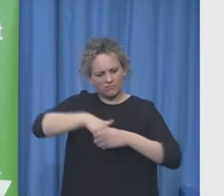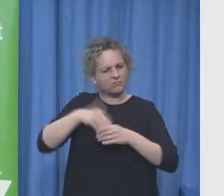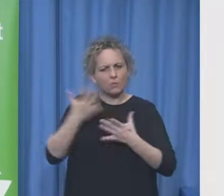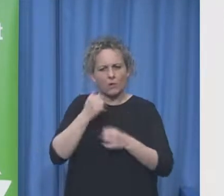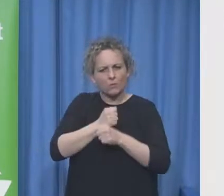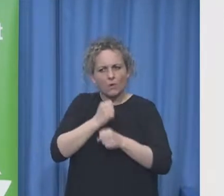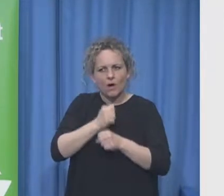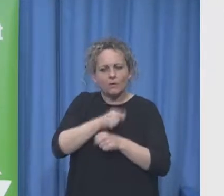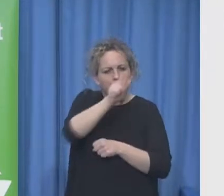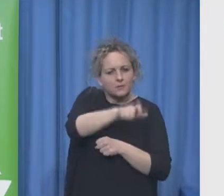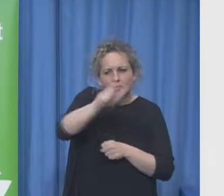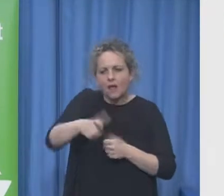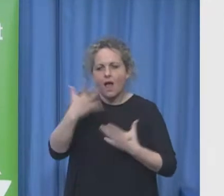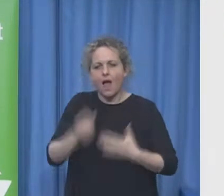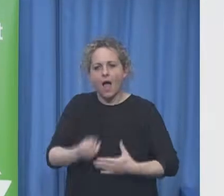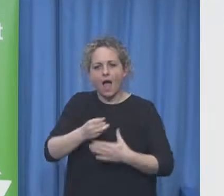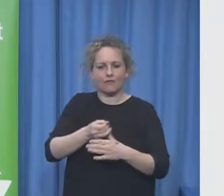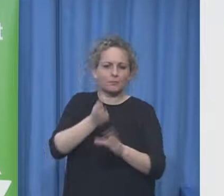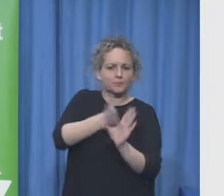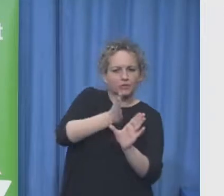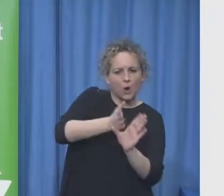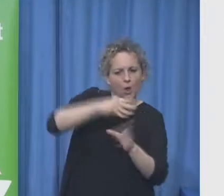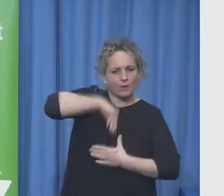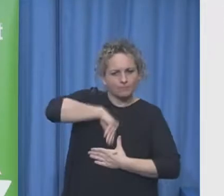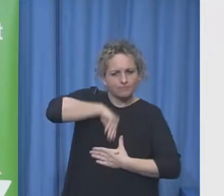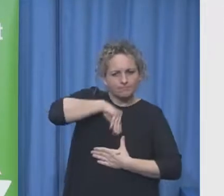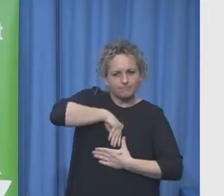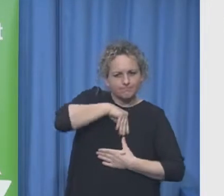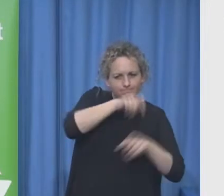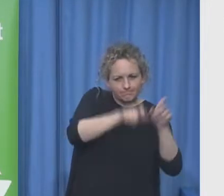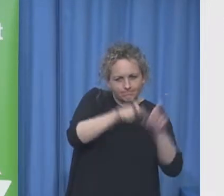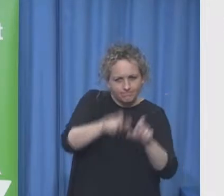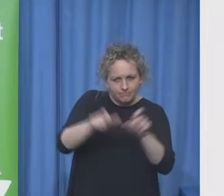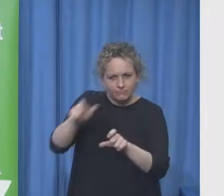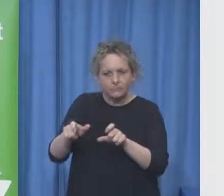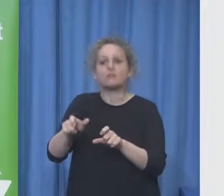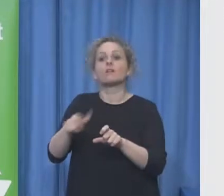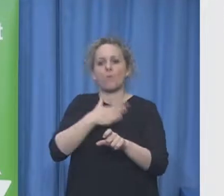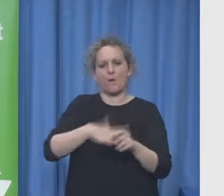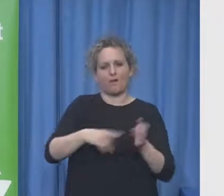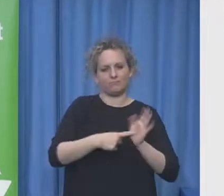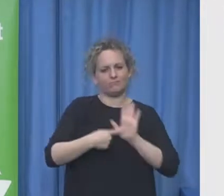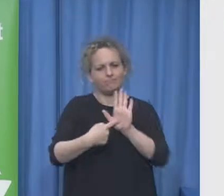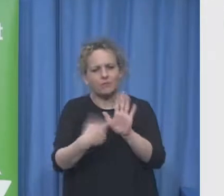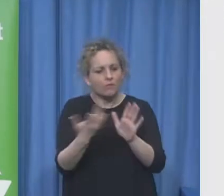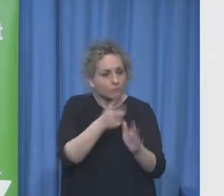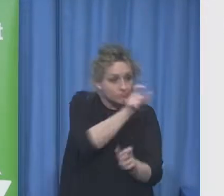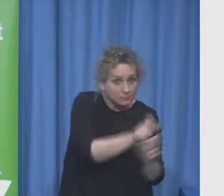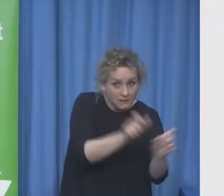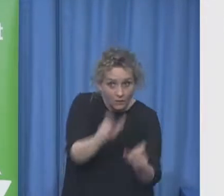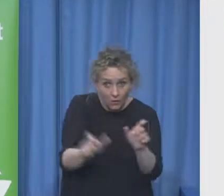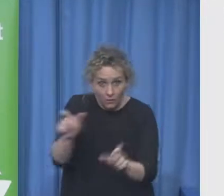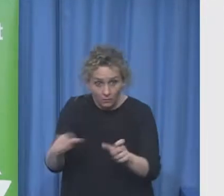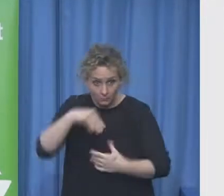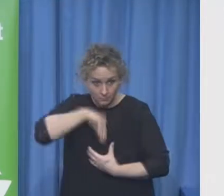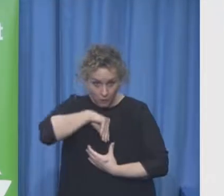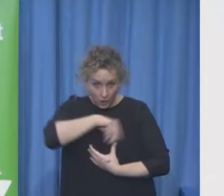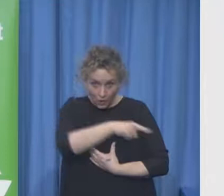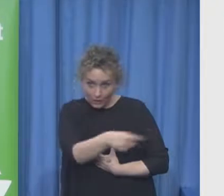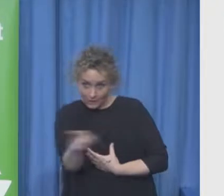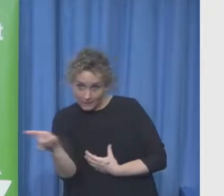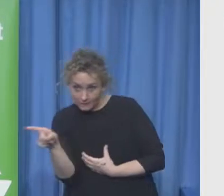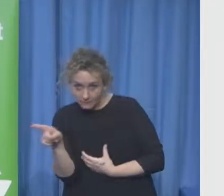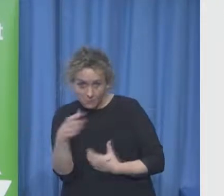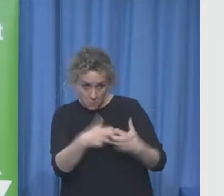differs from the neurotypical the opportunities that we provide can be a